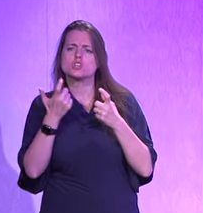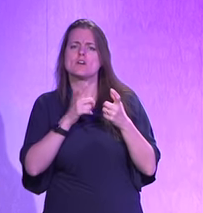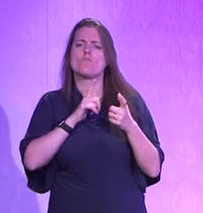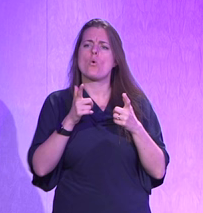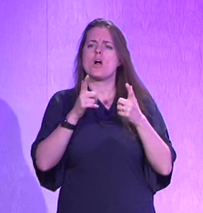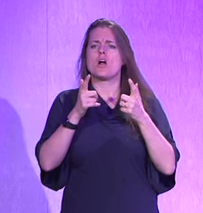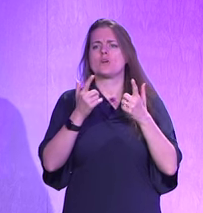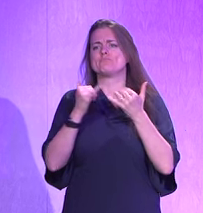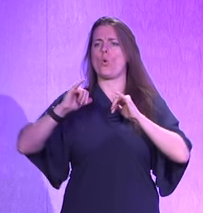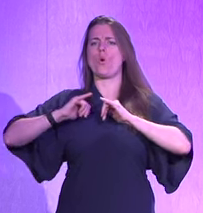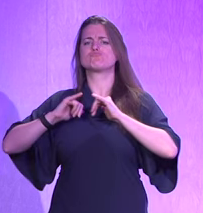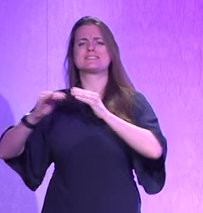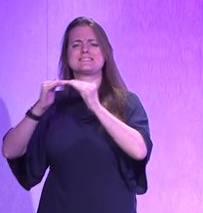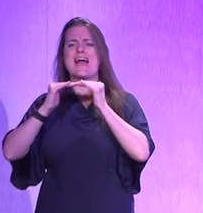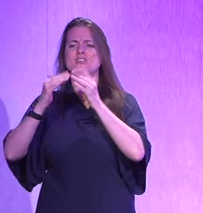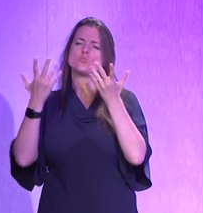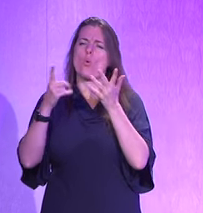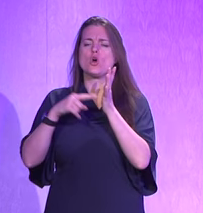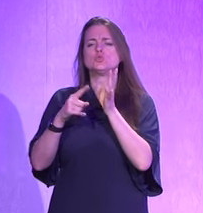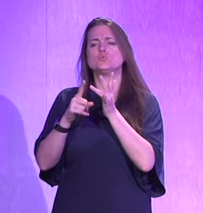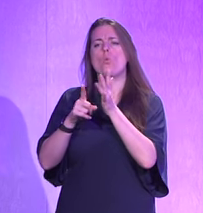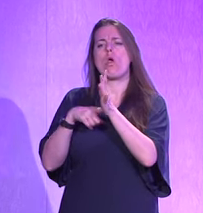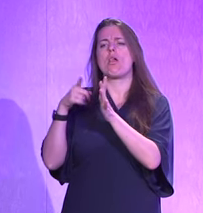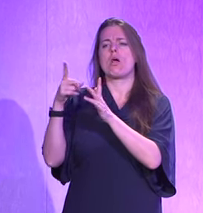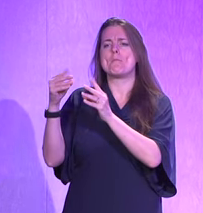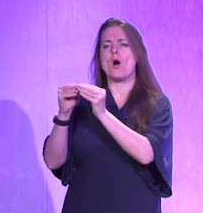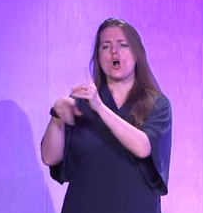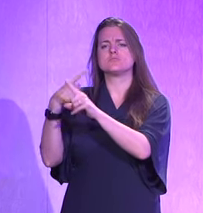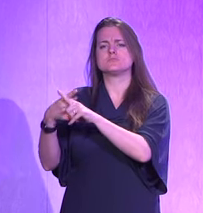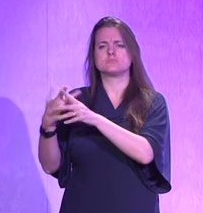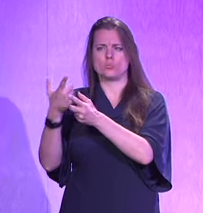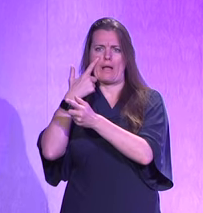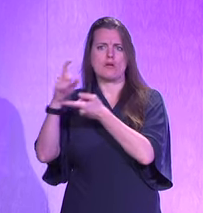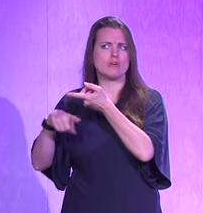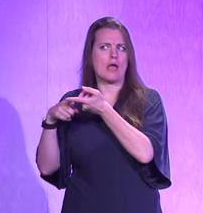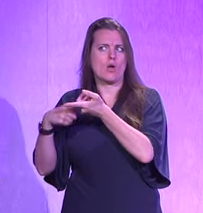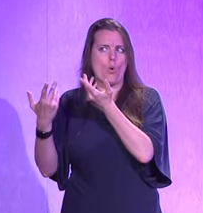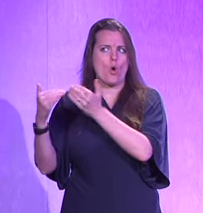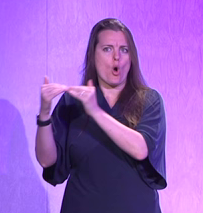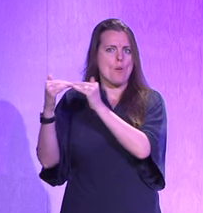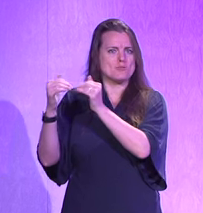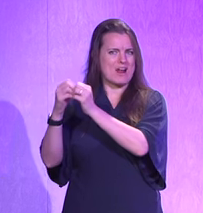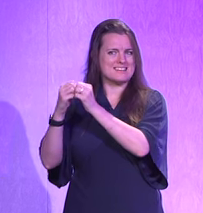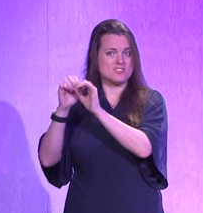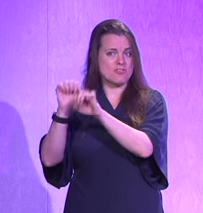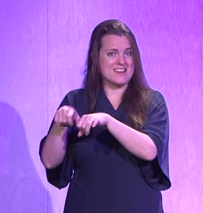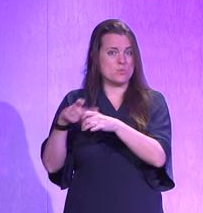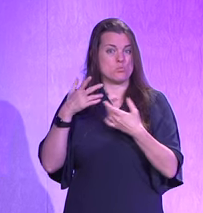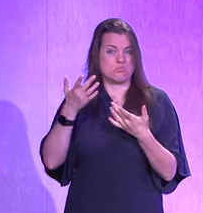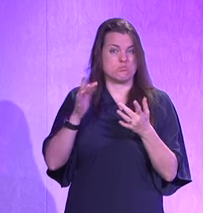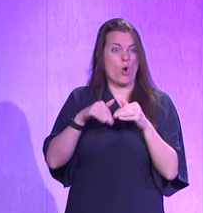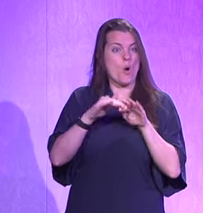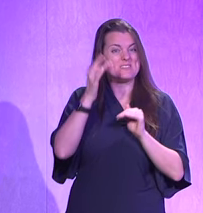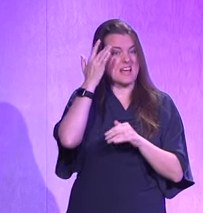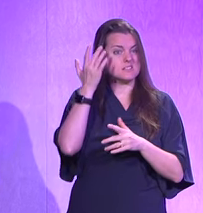searching for some corporate standards or some sort of toolbox that you can rely on, some common practices or some stuff